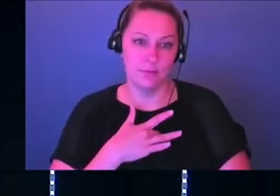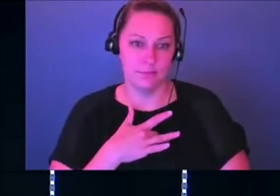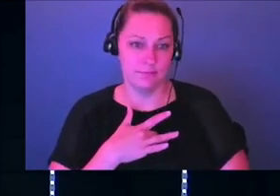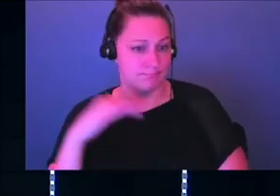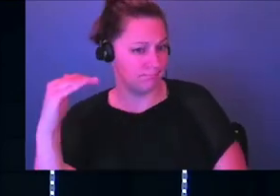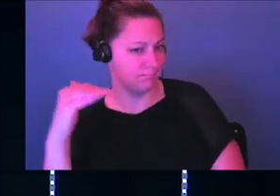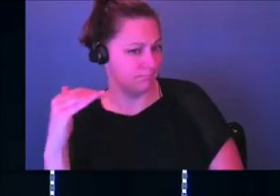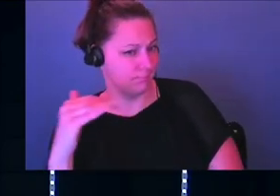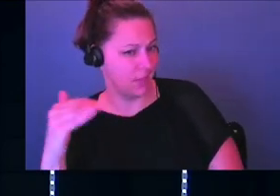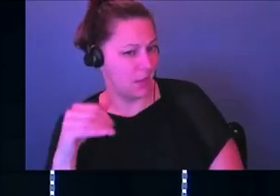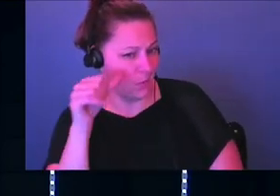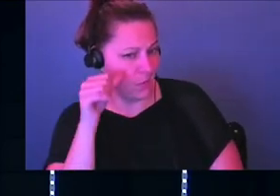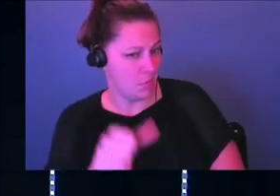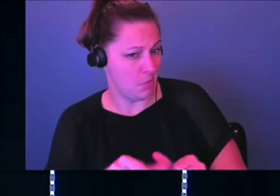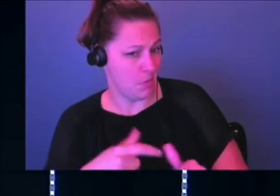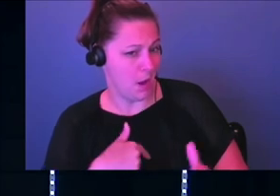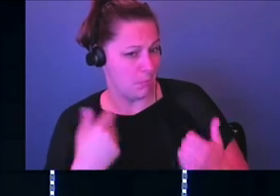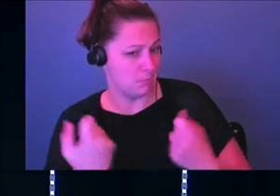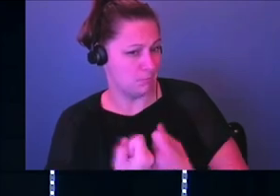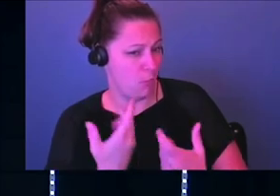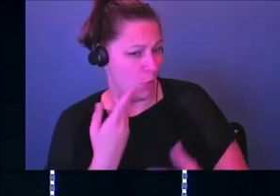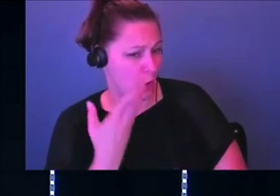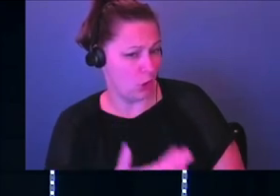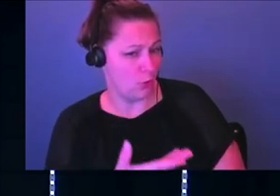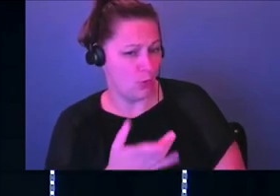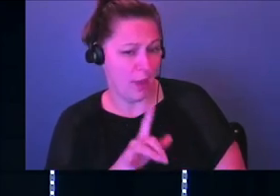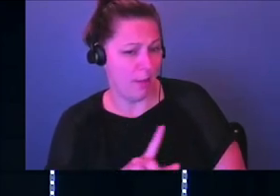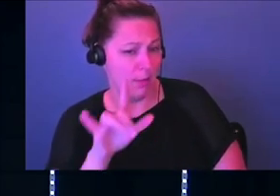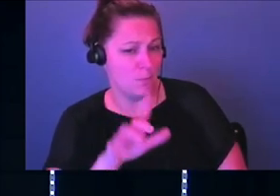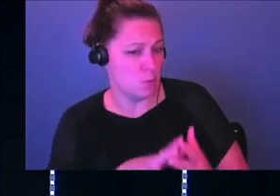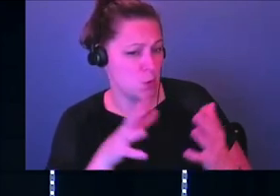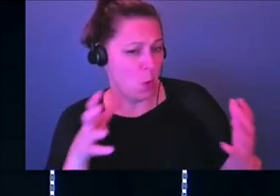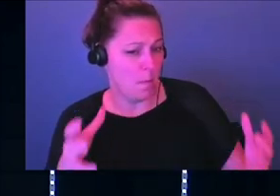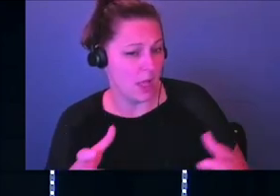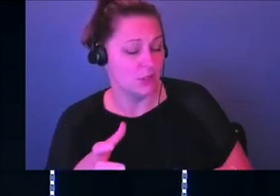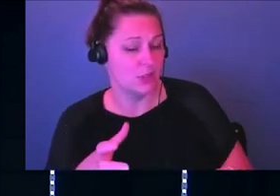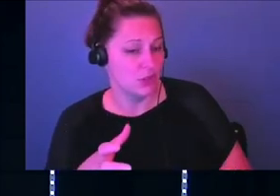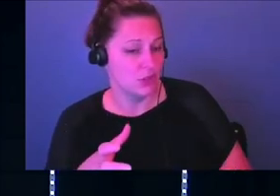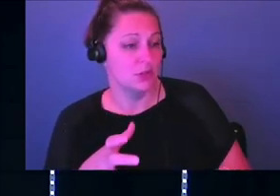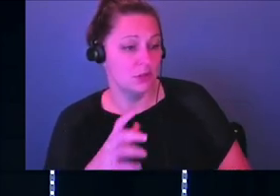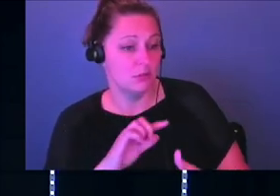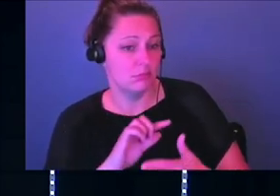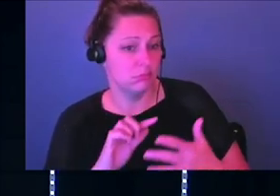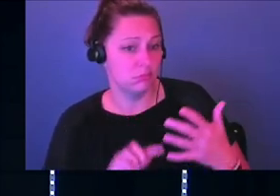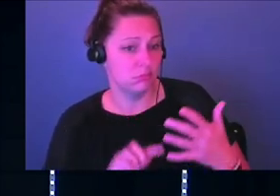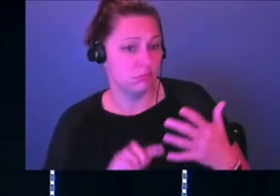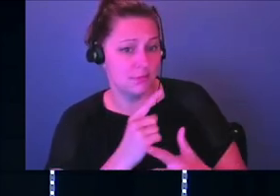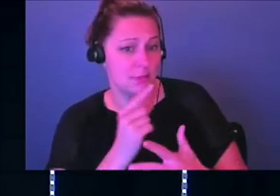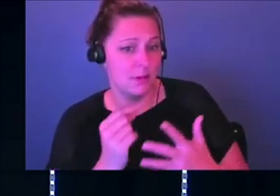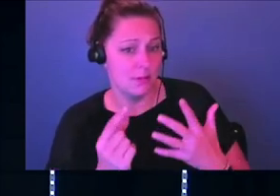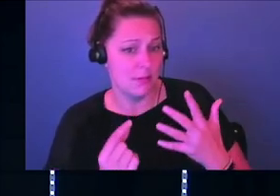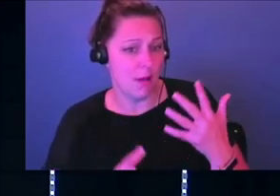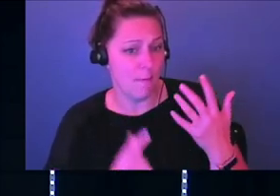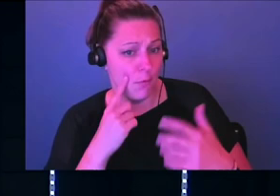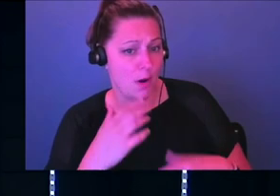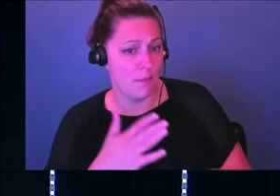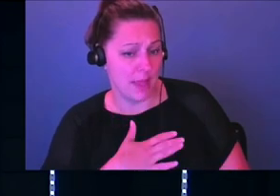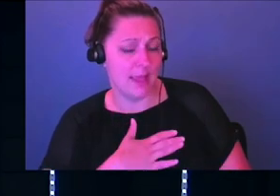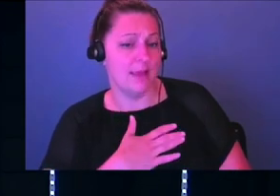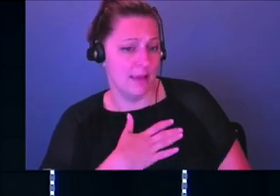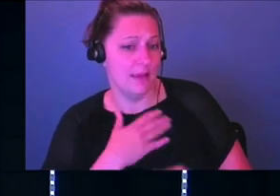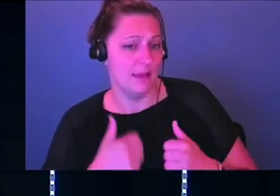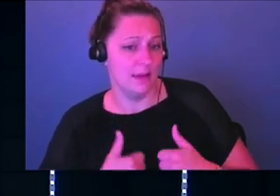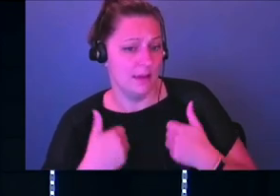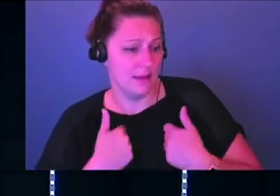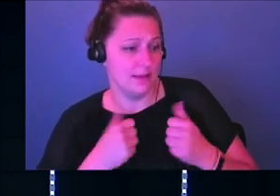I'm, I'm for you, man. I love you so much. And he reminded me of all the things that he's done in my life and how he's constantly